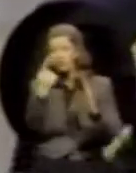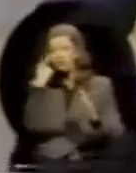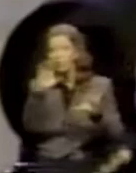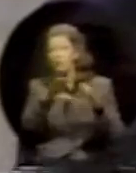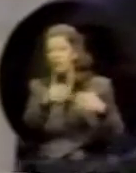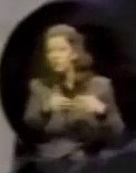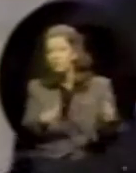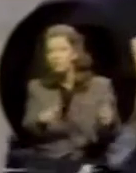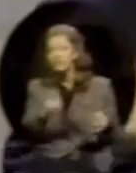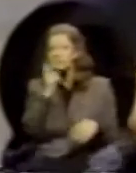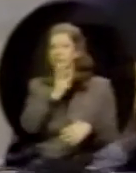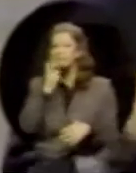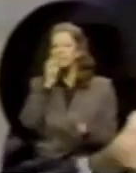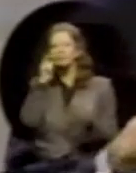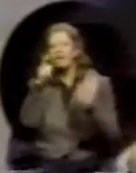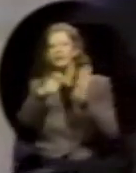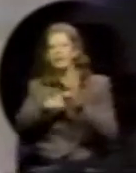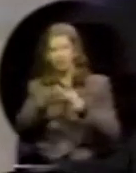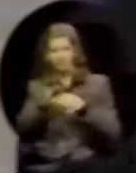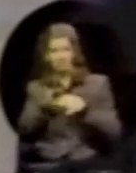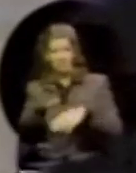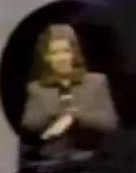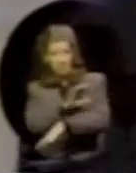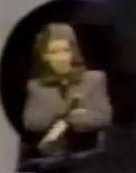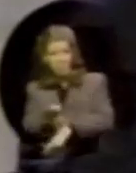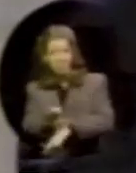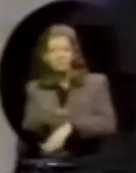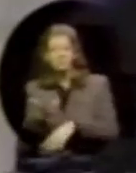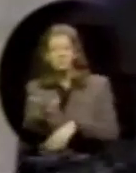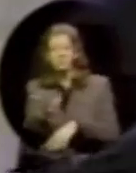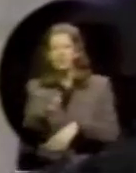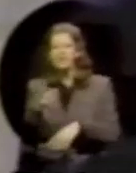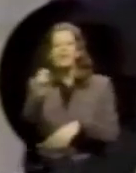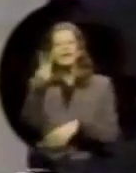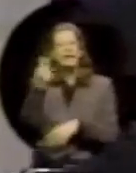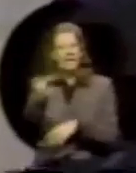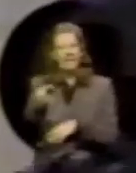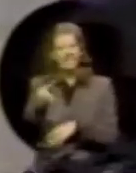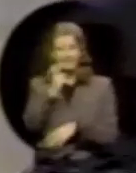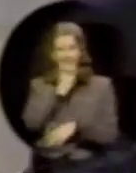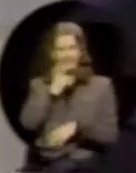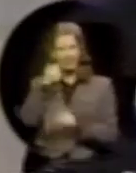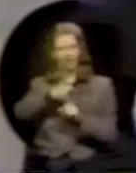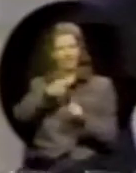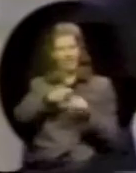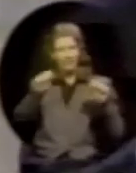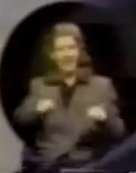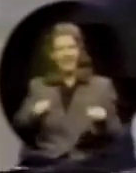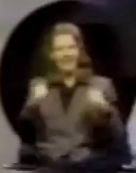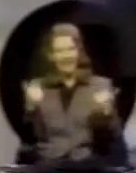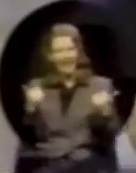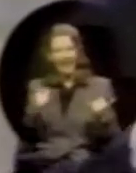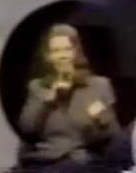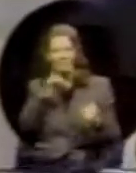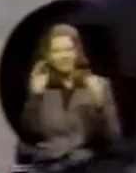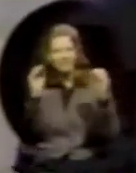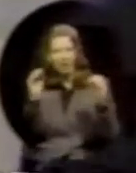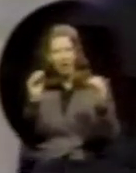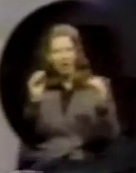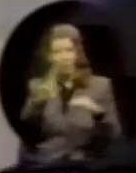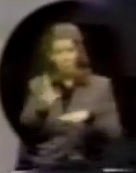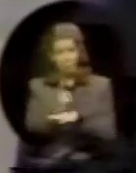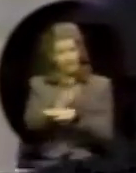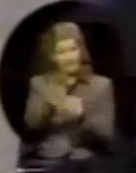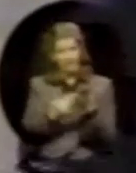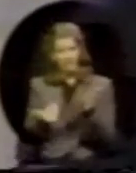speech recognition on computers, even speech itself can now be taught. Using some of the